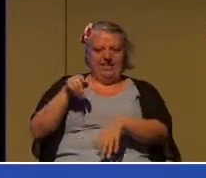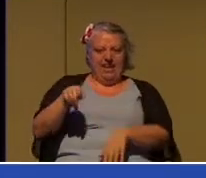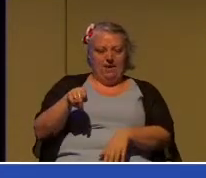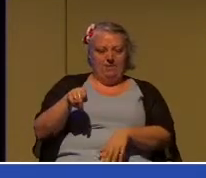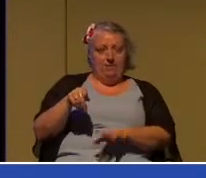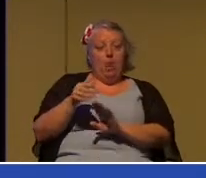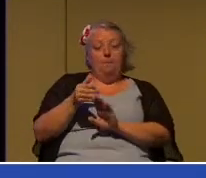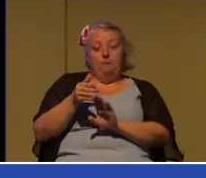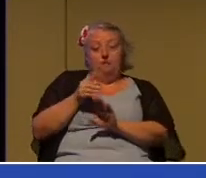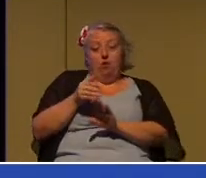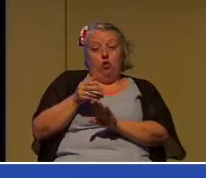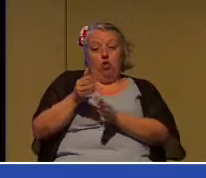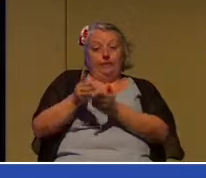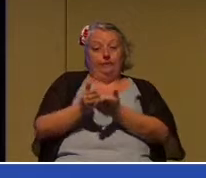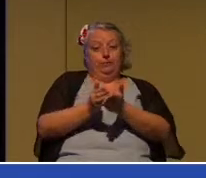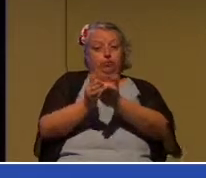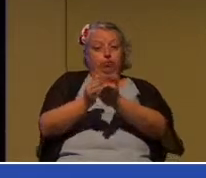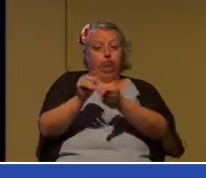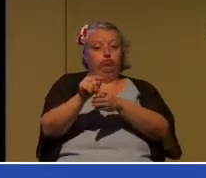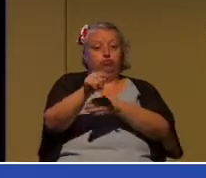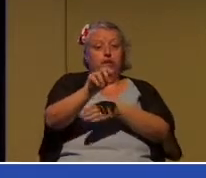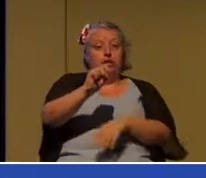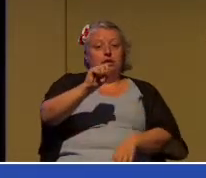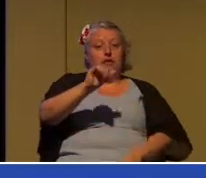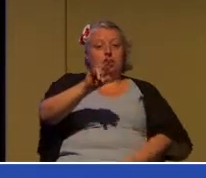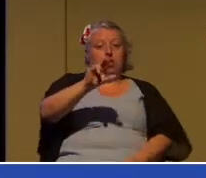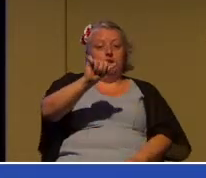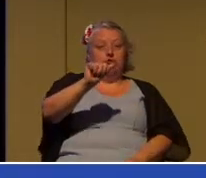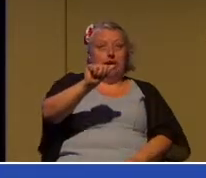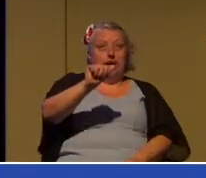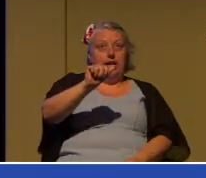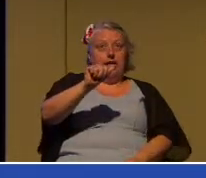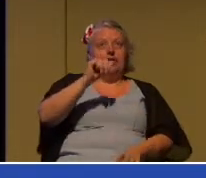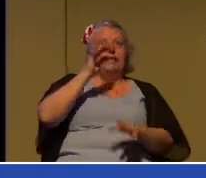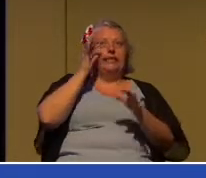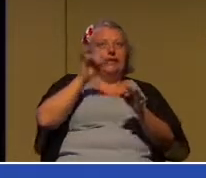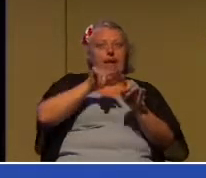Syria, he decided to go back through